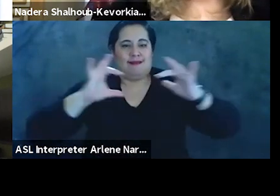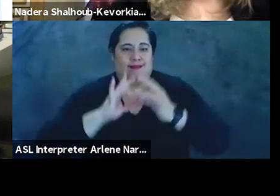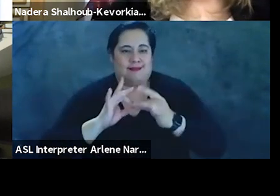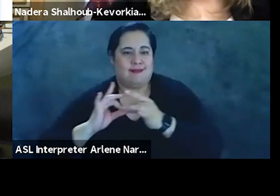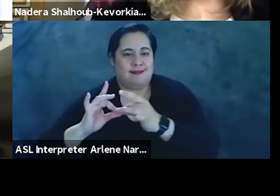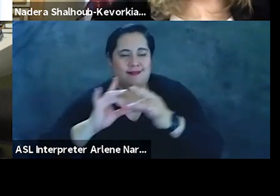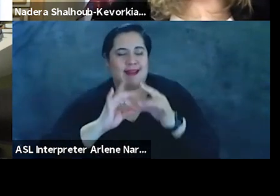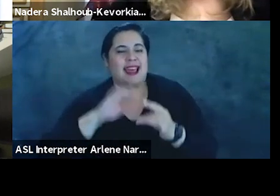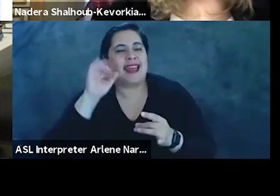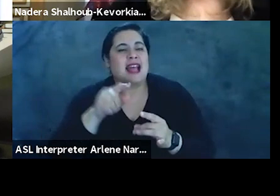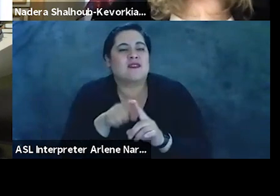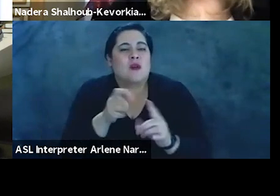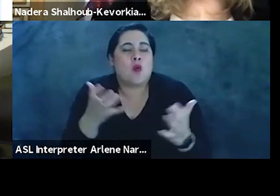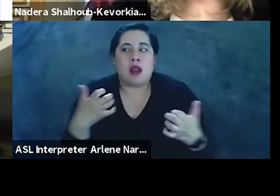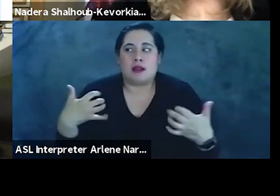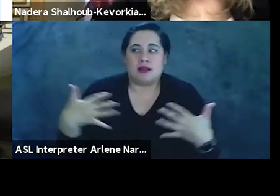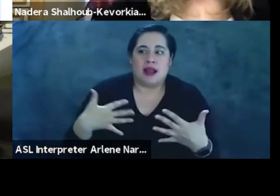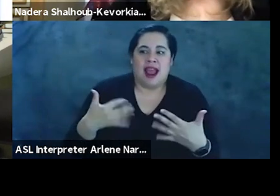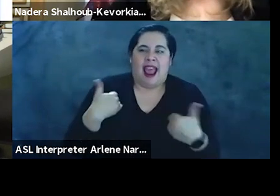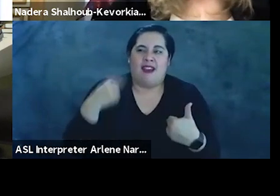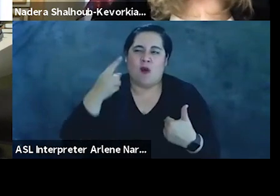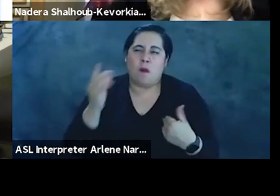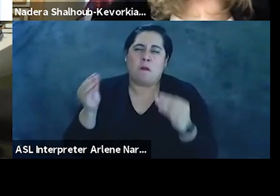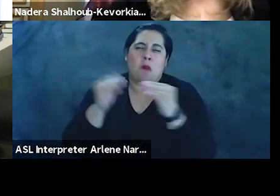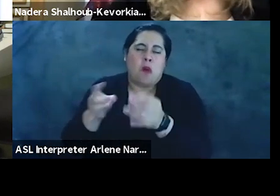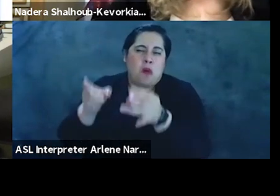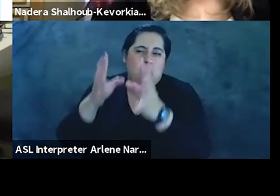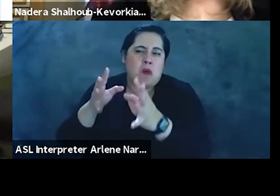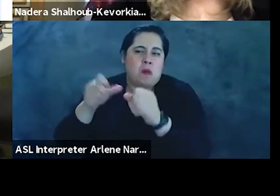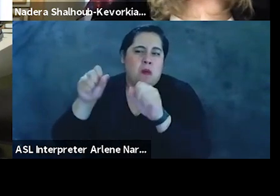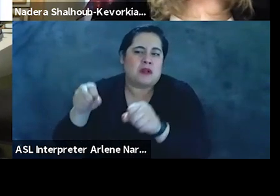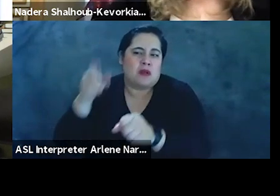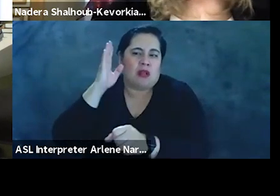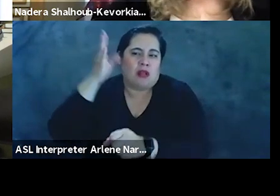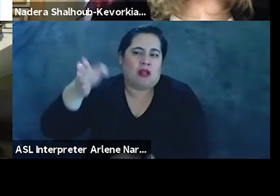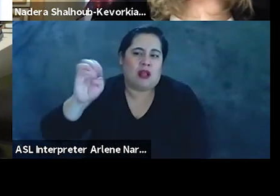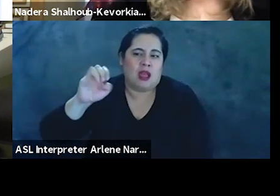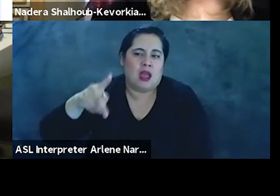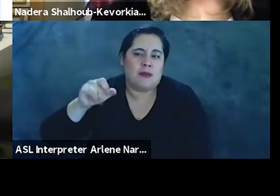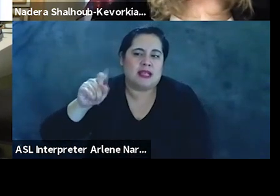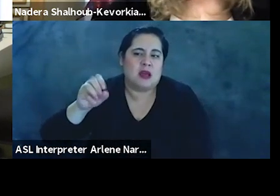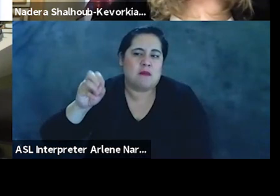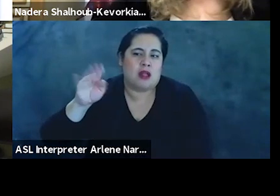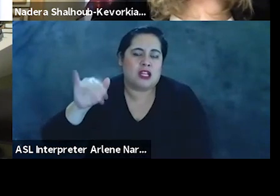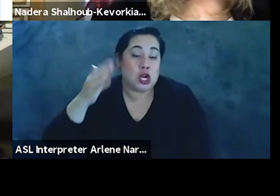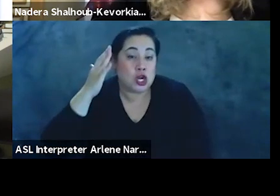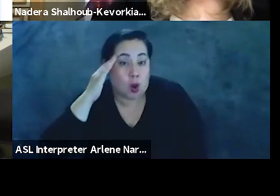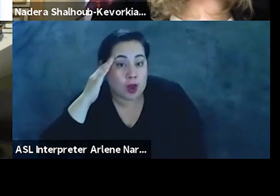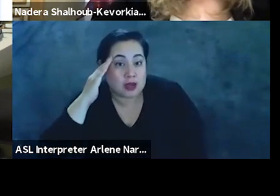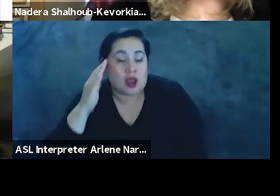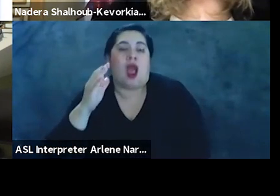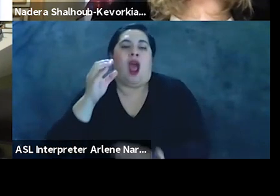rather of a sense, a dread, perhaps, I have of a far more pernicious configuration of epistemology of knowing and authorizing in